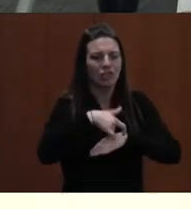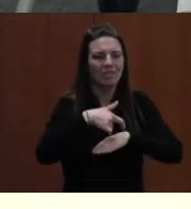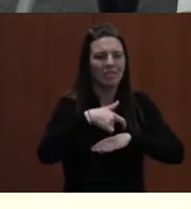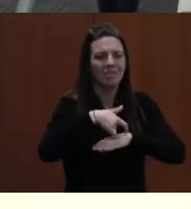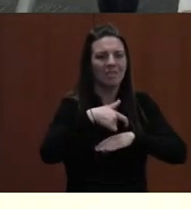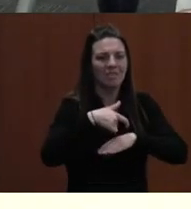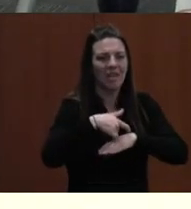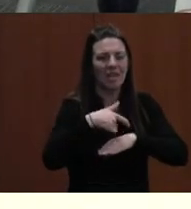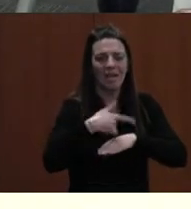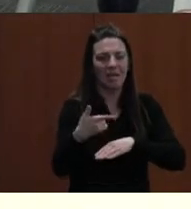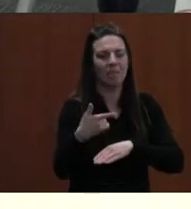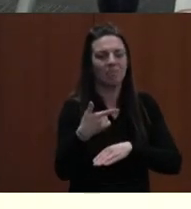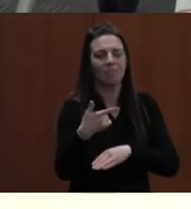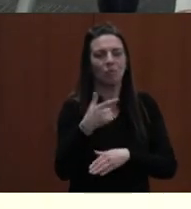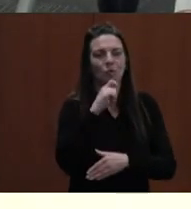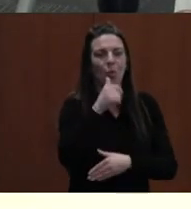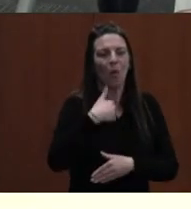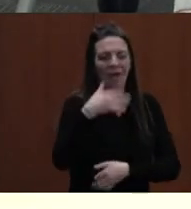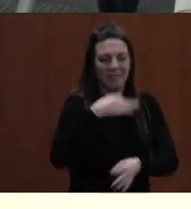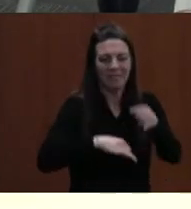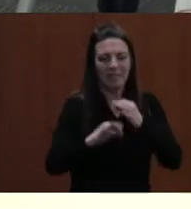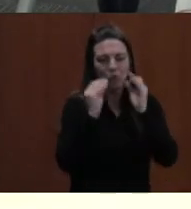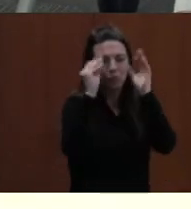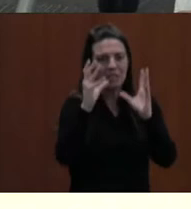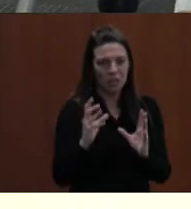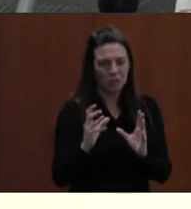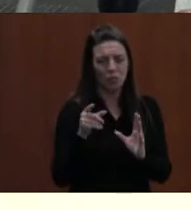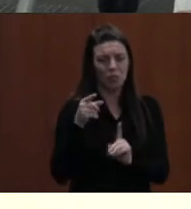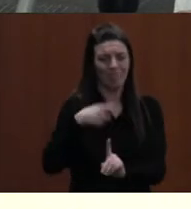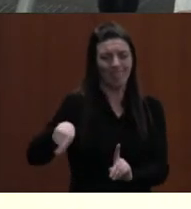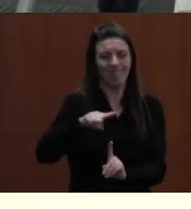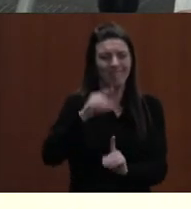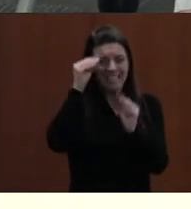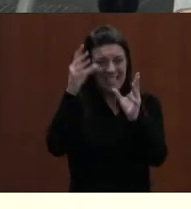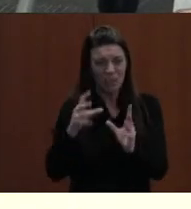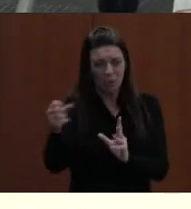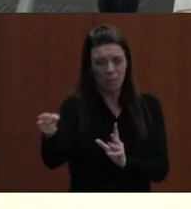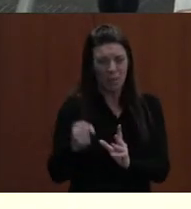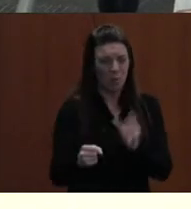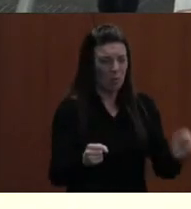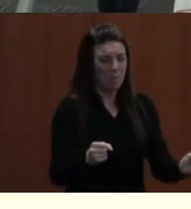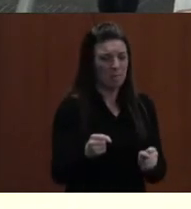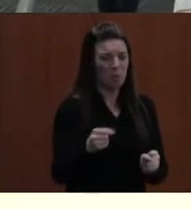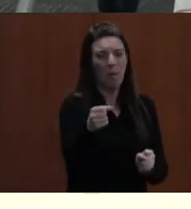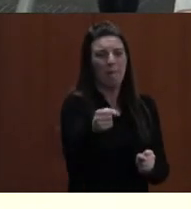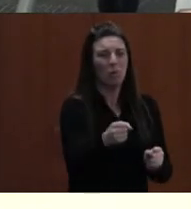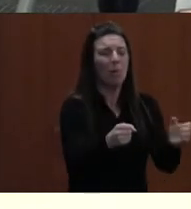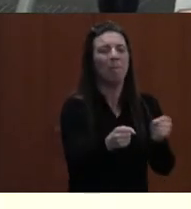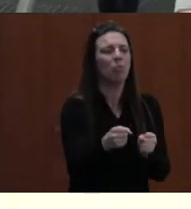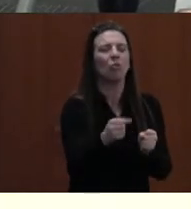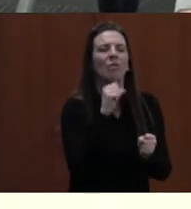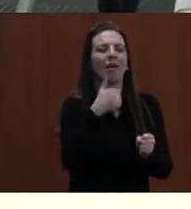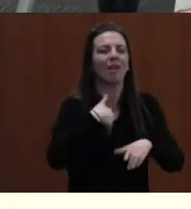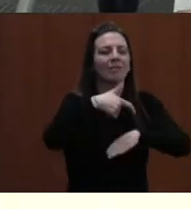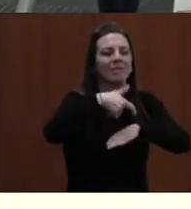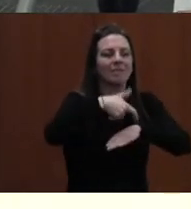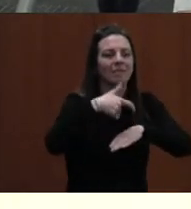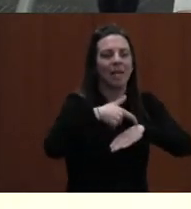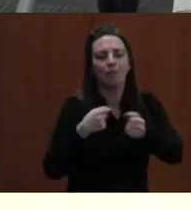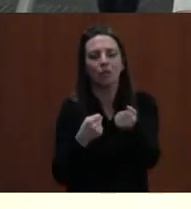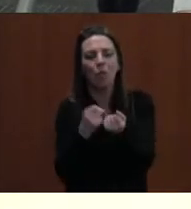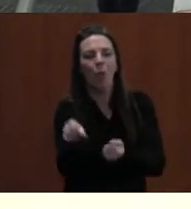teachers, preventing those teachers from providing the necessary services to our EL and other students that they primarily support.